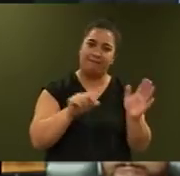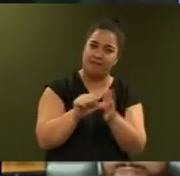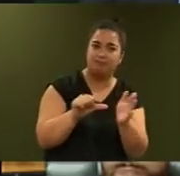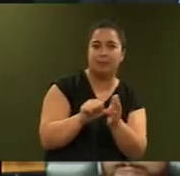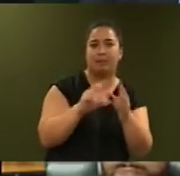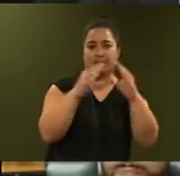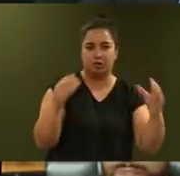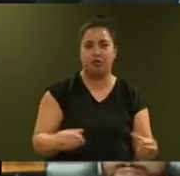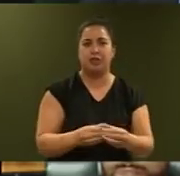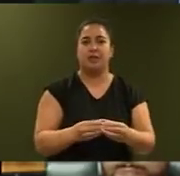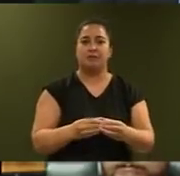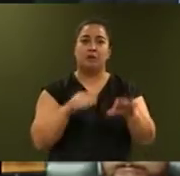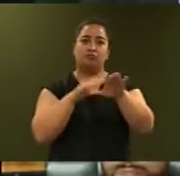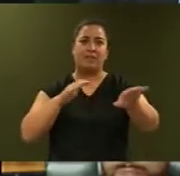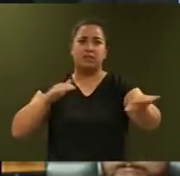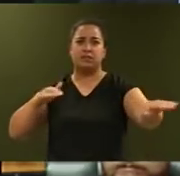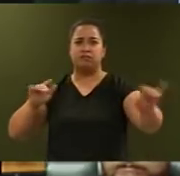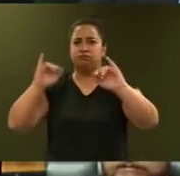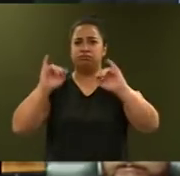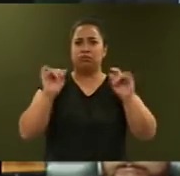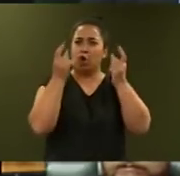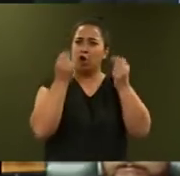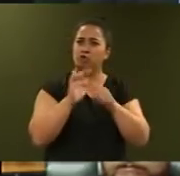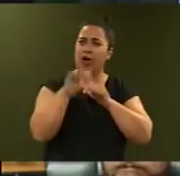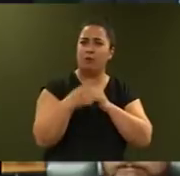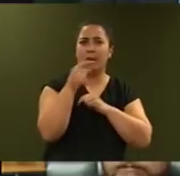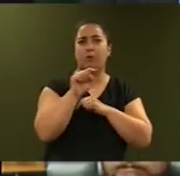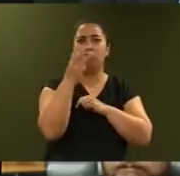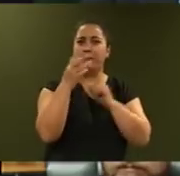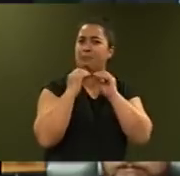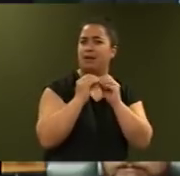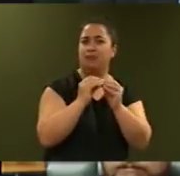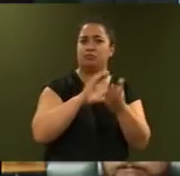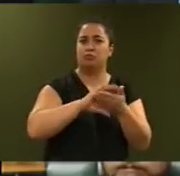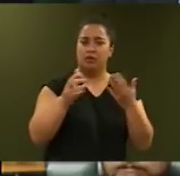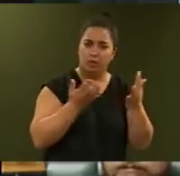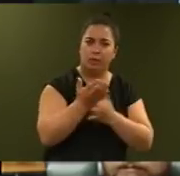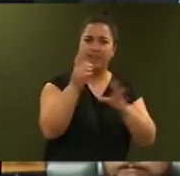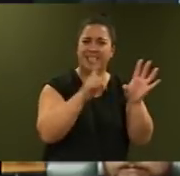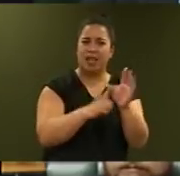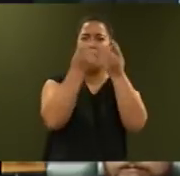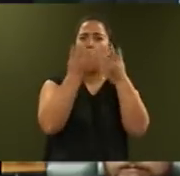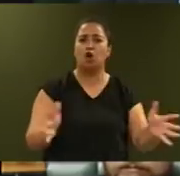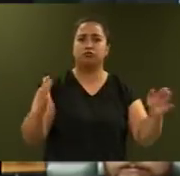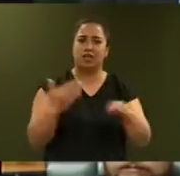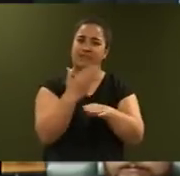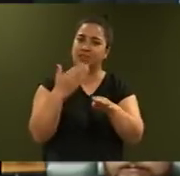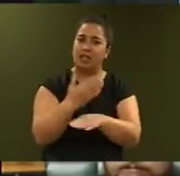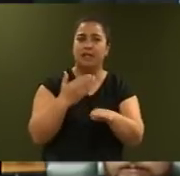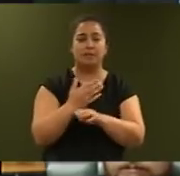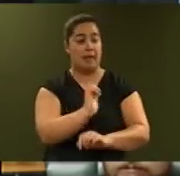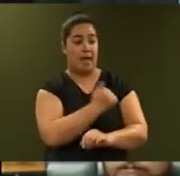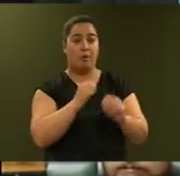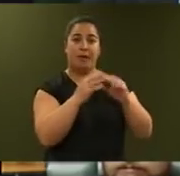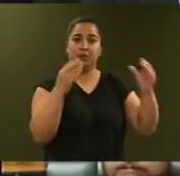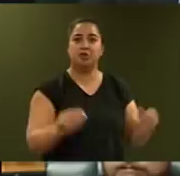Traffic congestion in Auckland is costing $1.3 billion a year in lost productivity. Our package will free